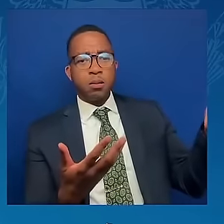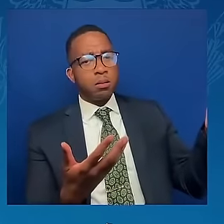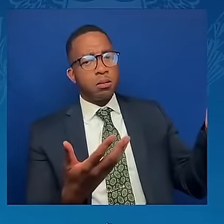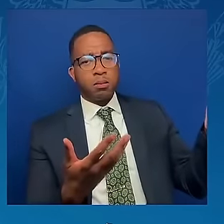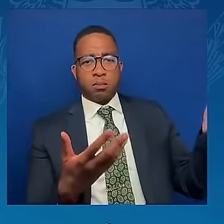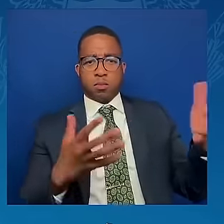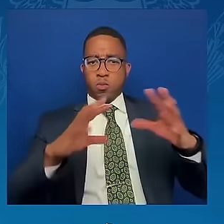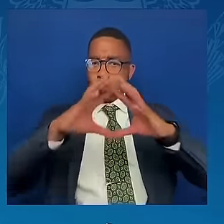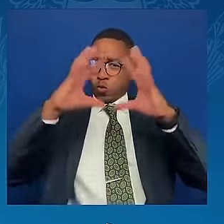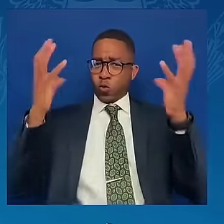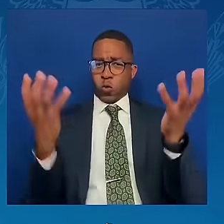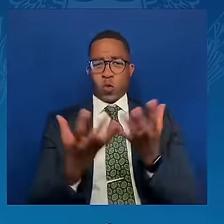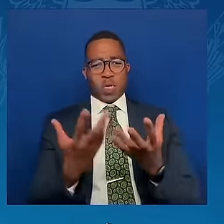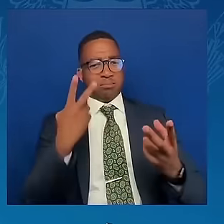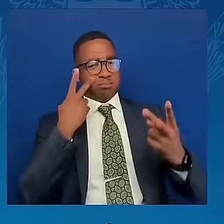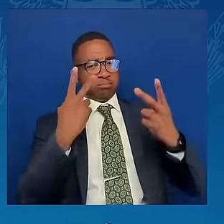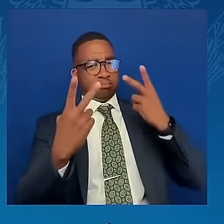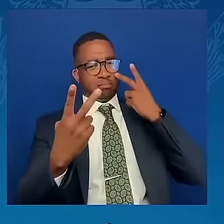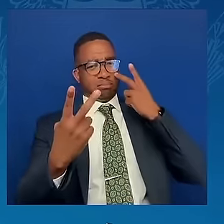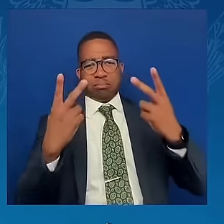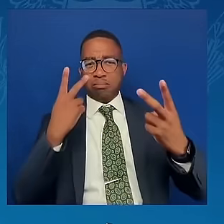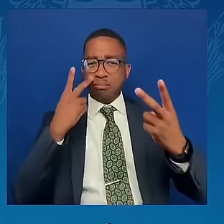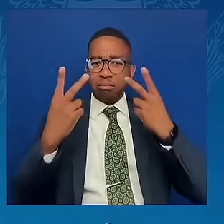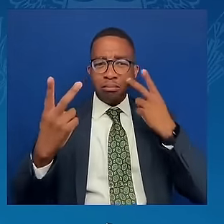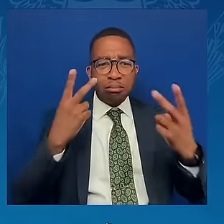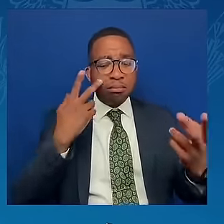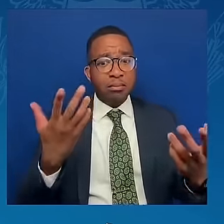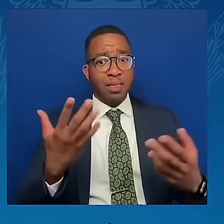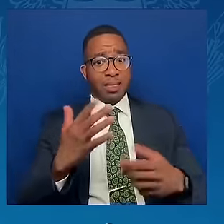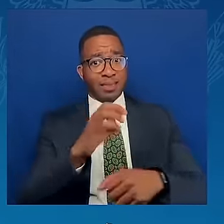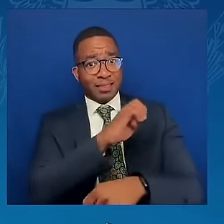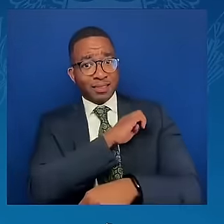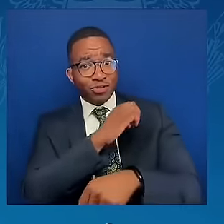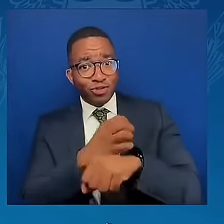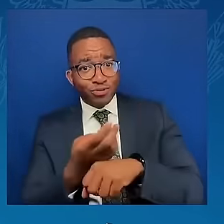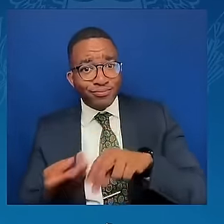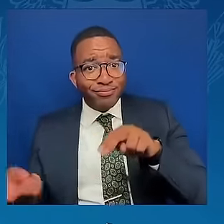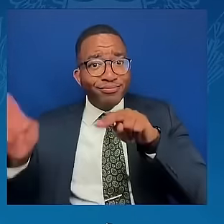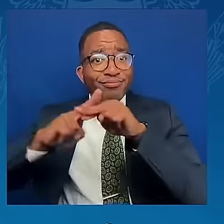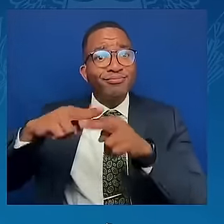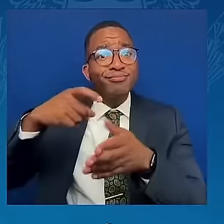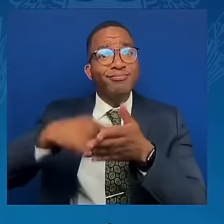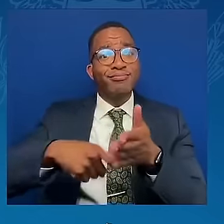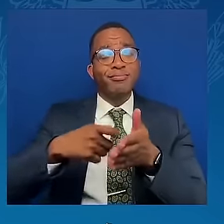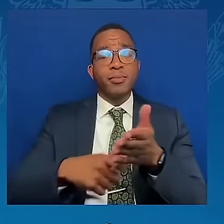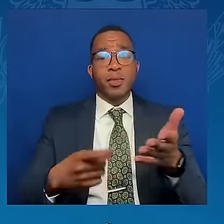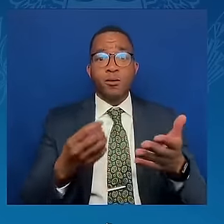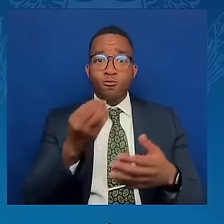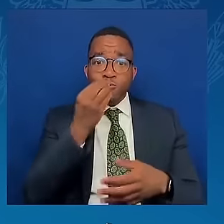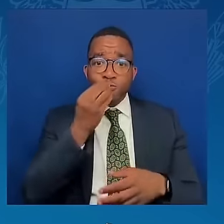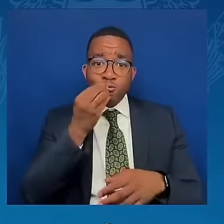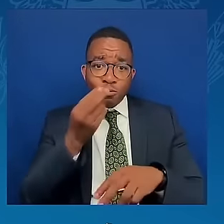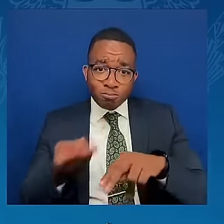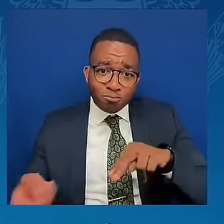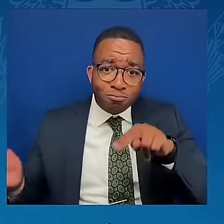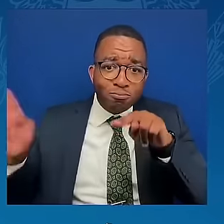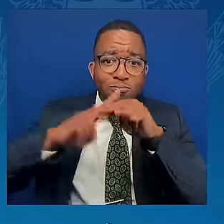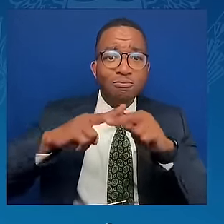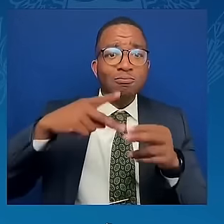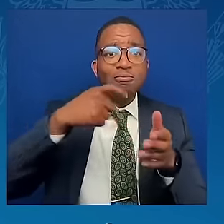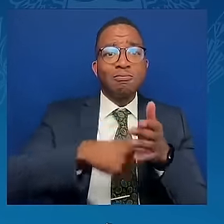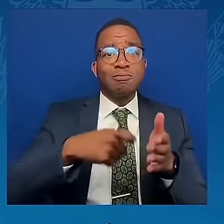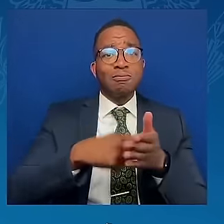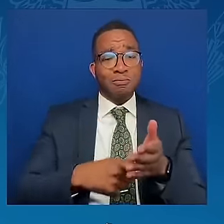prices have soared. Food prices have exploded. And it is a cautionary tale